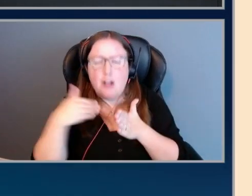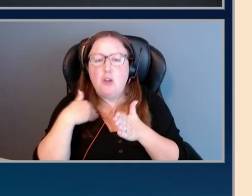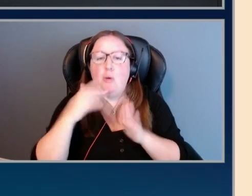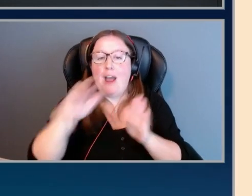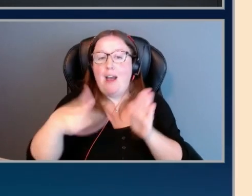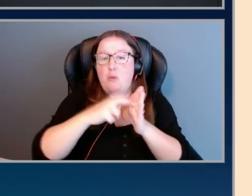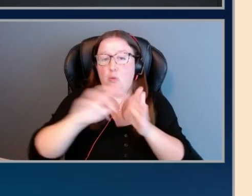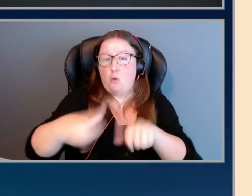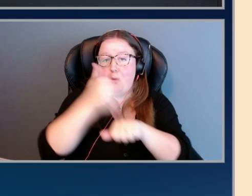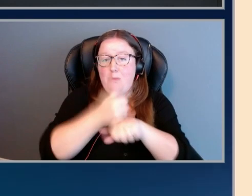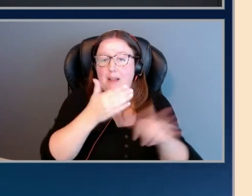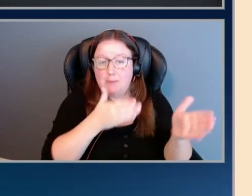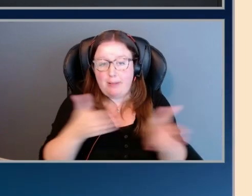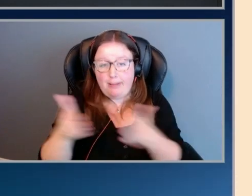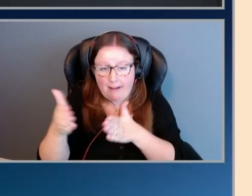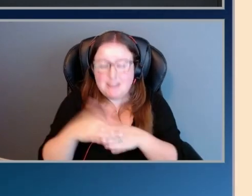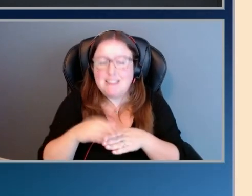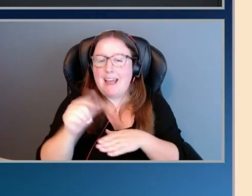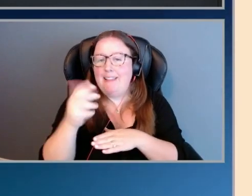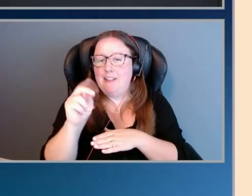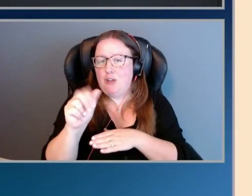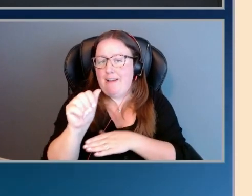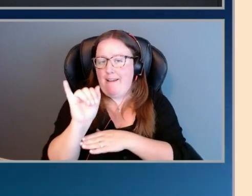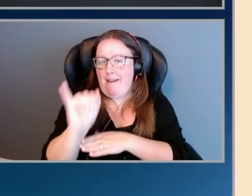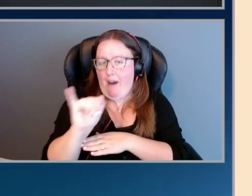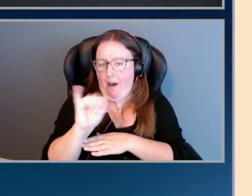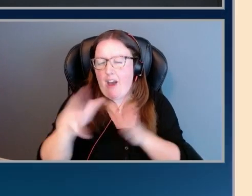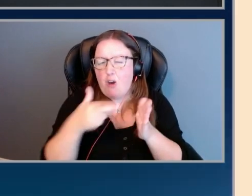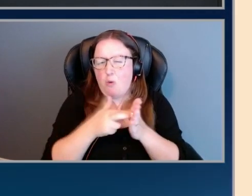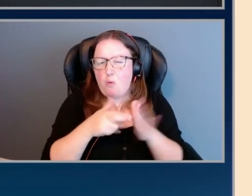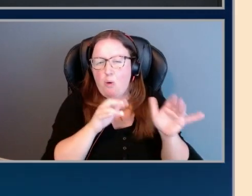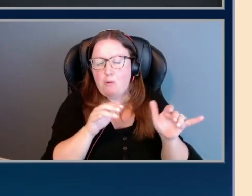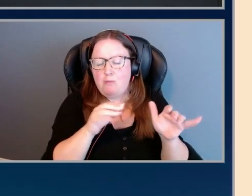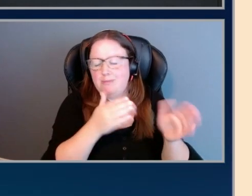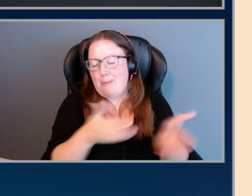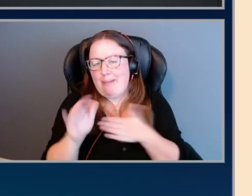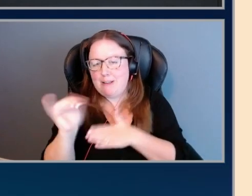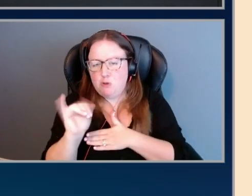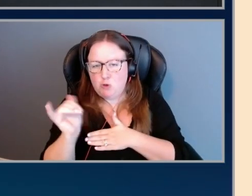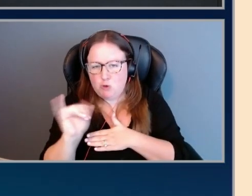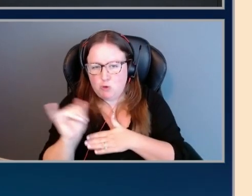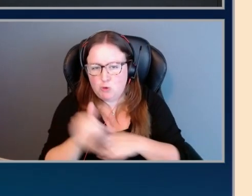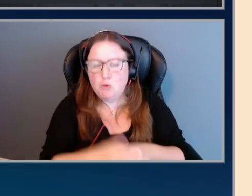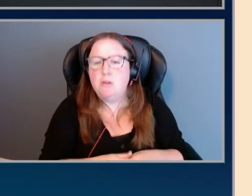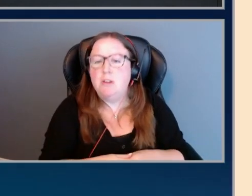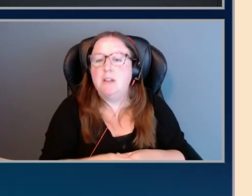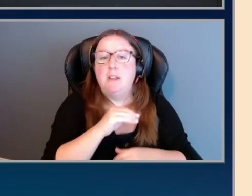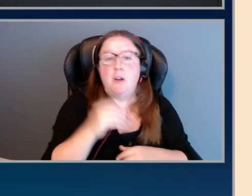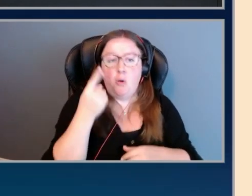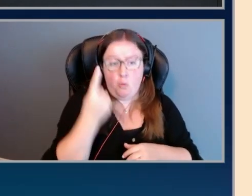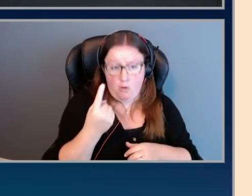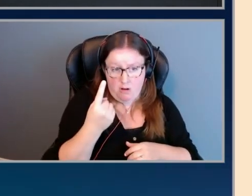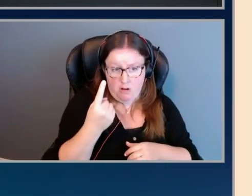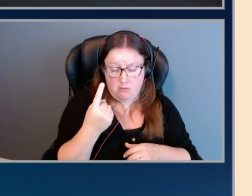learning plans. And we just talked about the generative AI role-based learning plan. And specifically, one of those